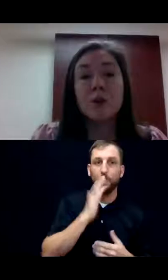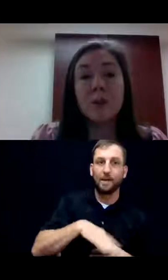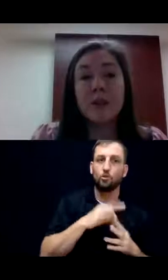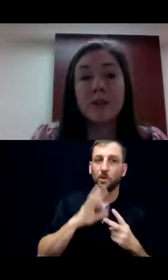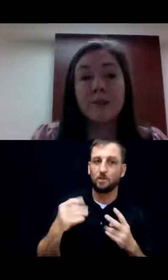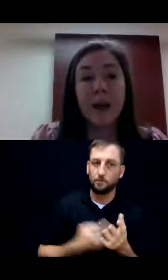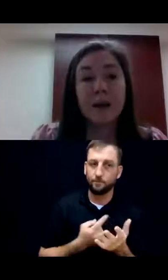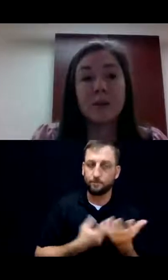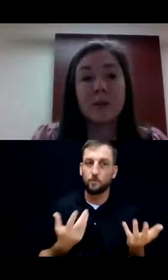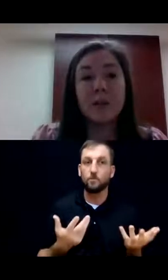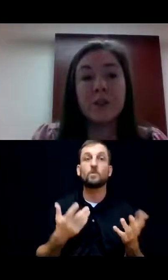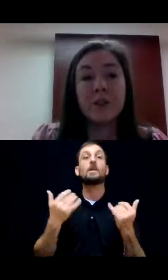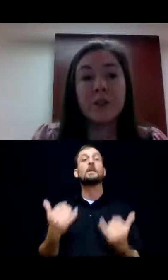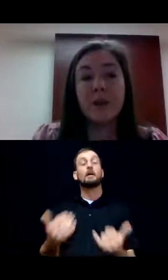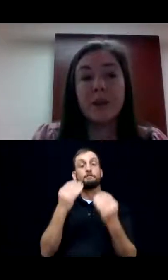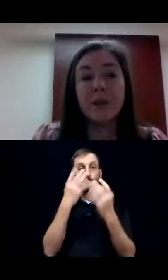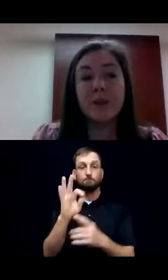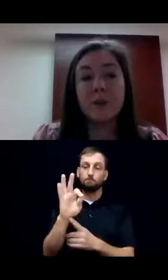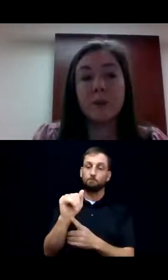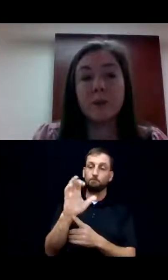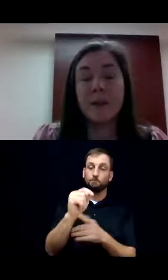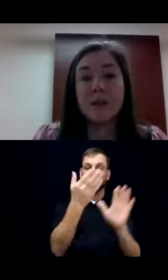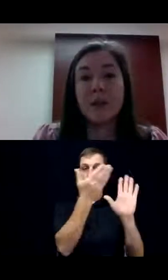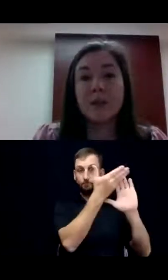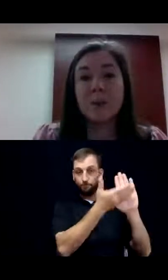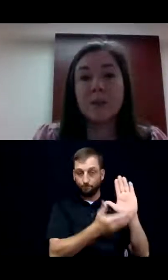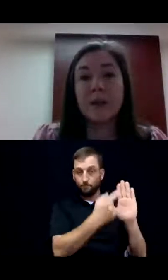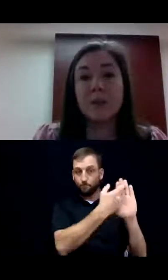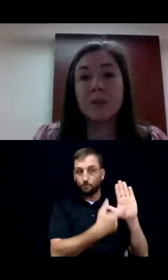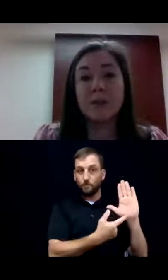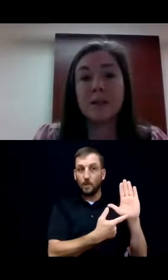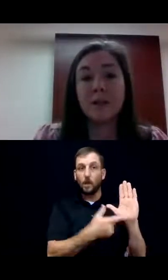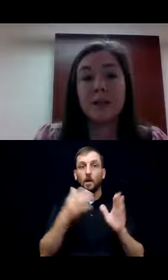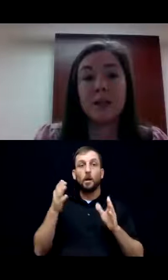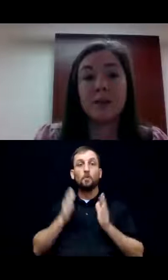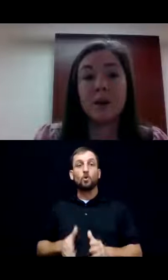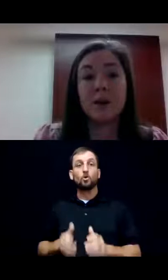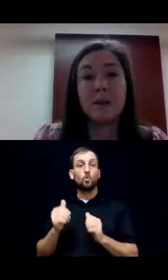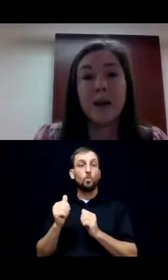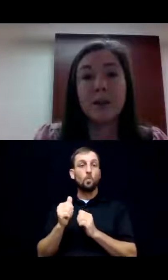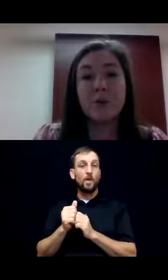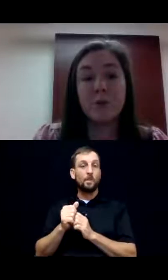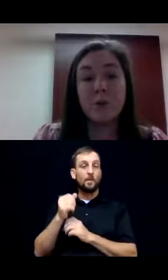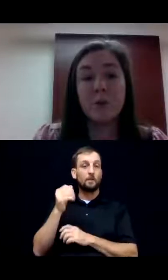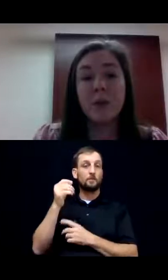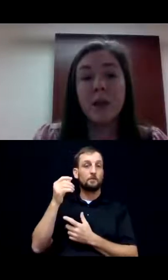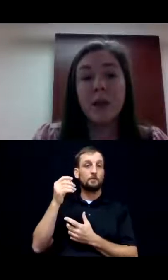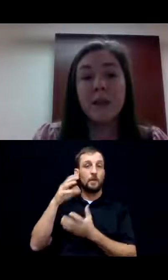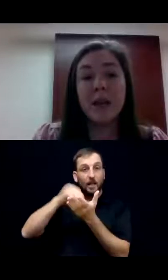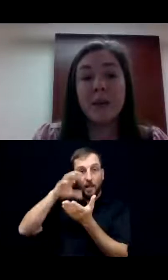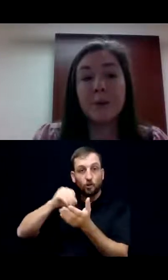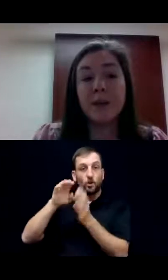So here's some facts. We do know that when individuals with intellectual and developmental disabilities are denied control,